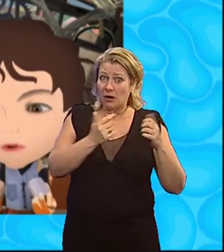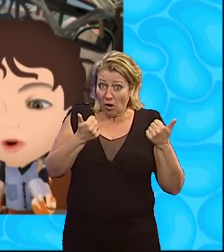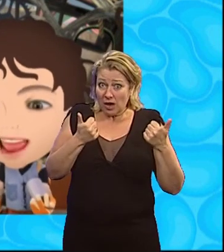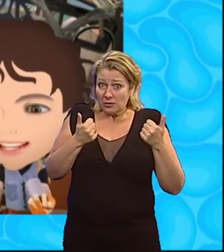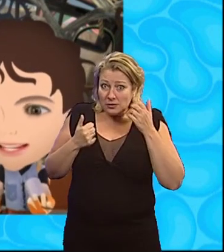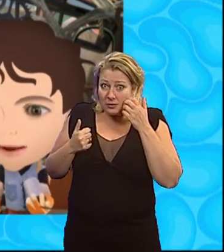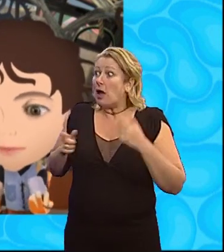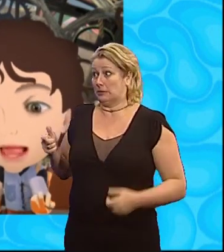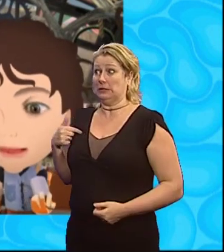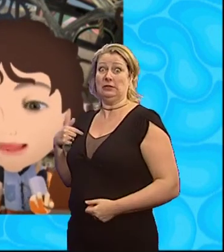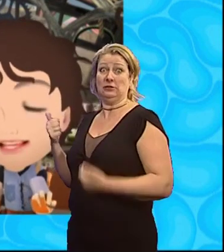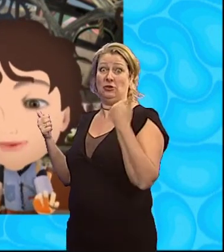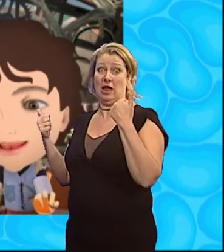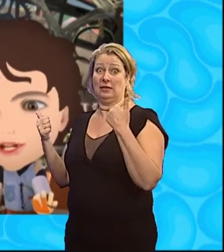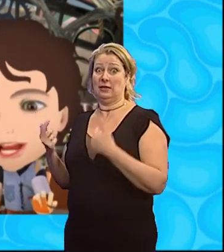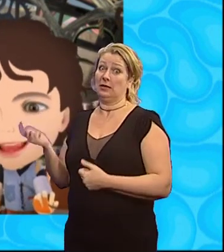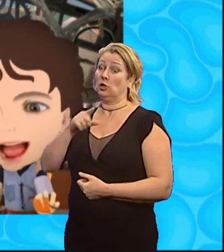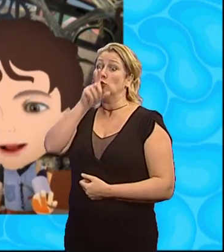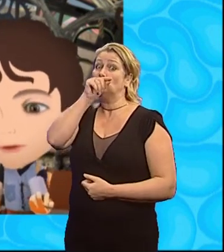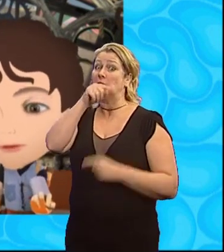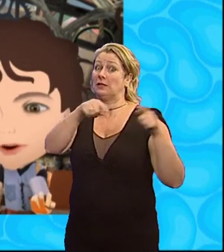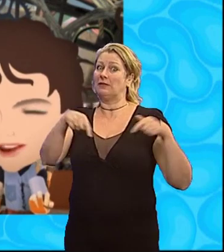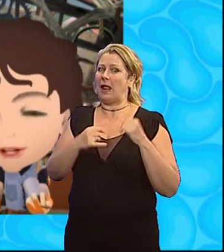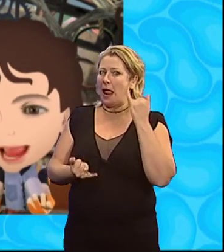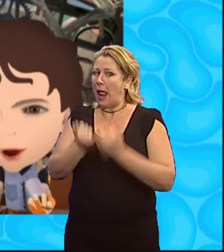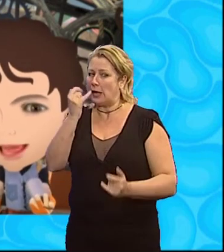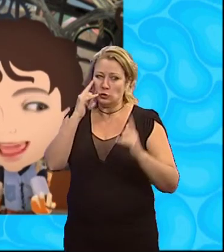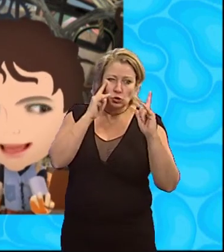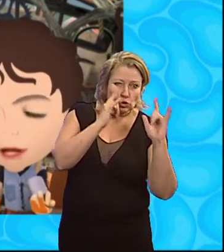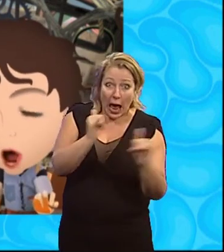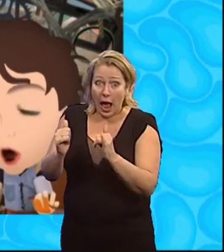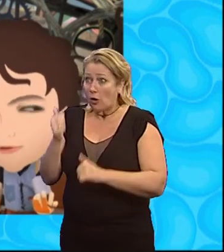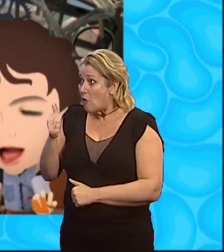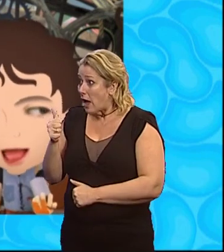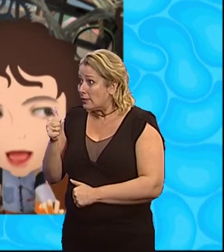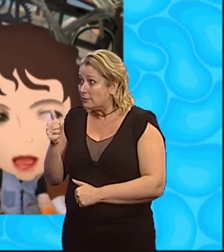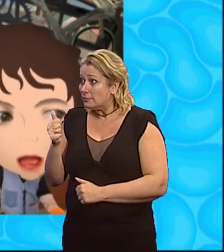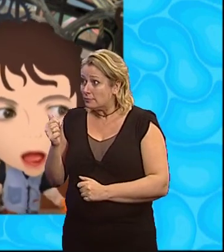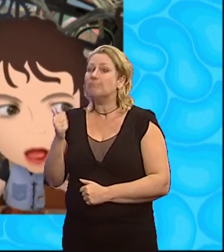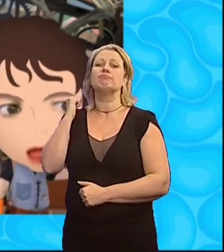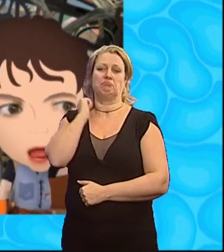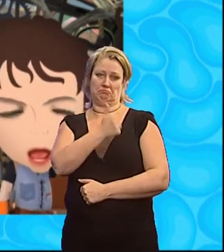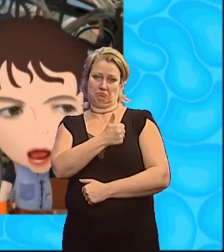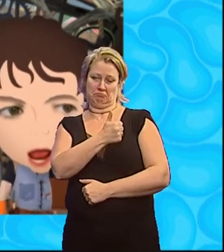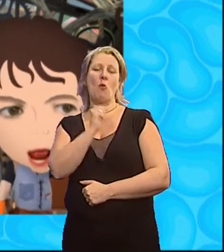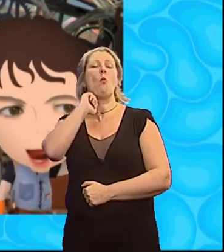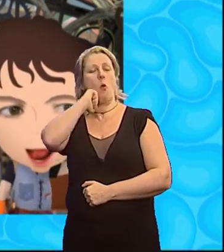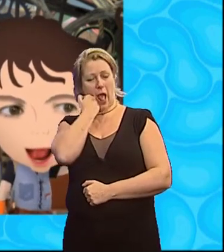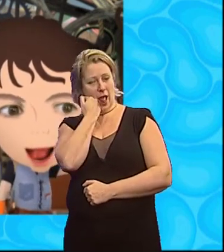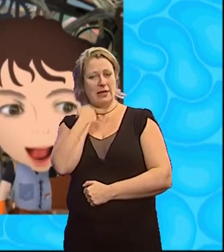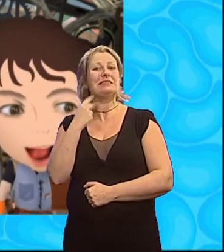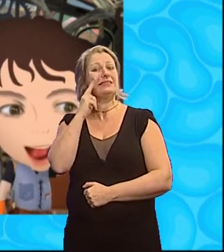Great Let's meet in the chicken yard for a final check, okay? Over Can do